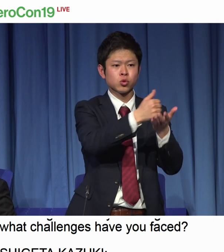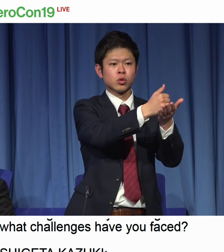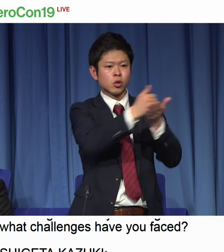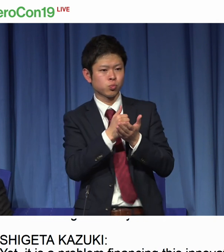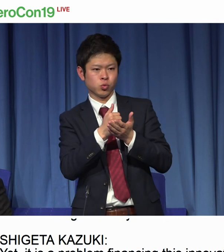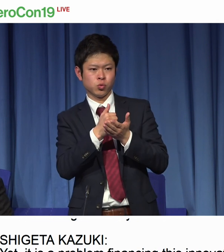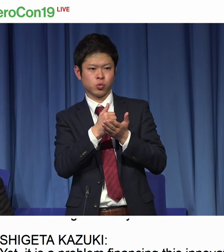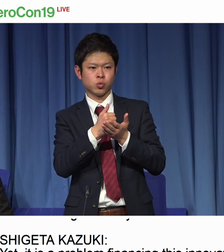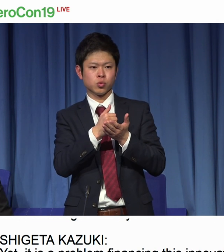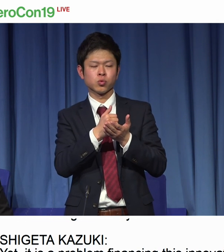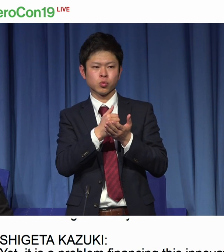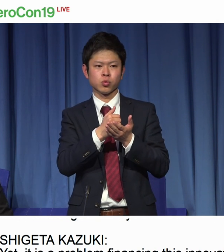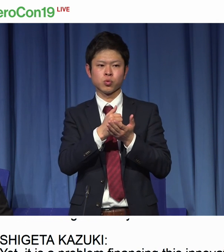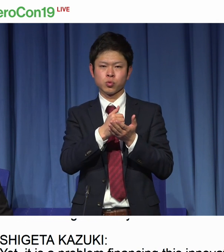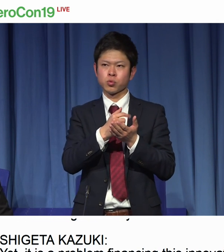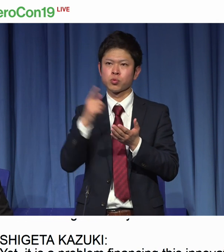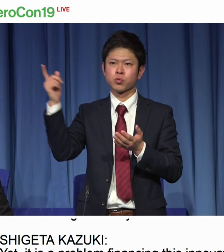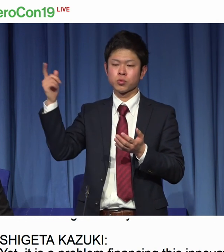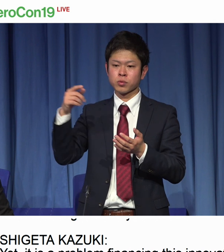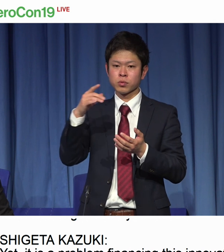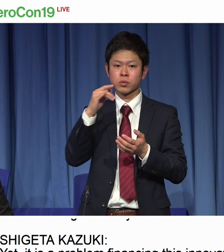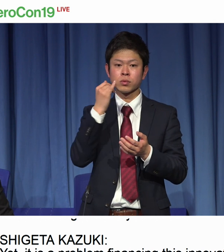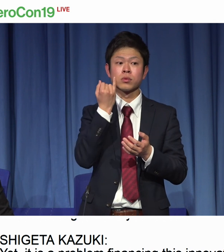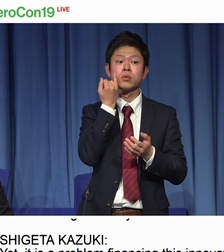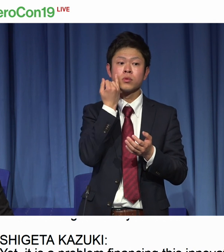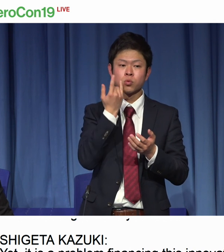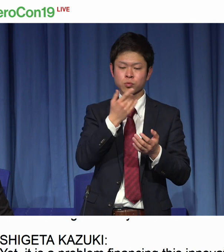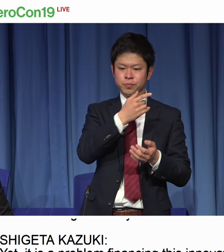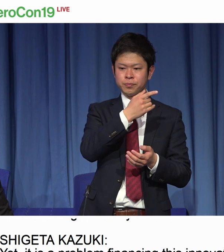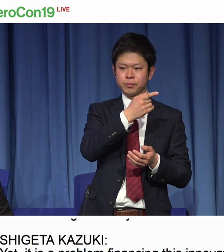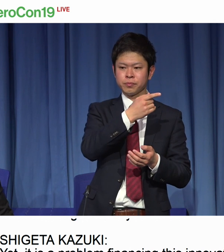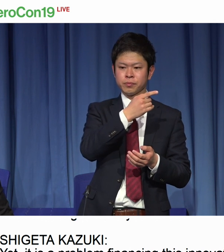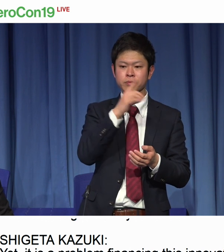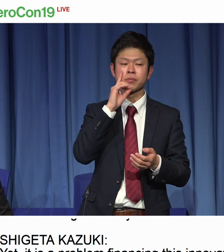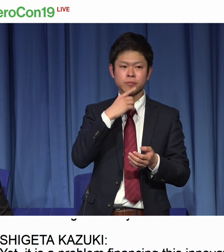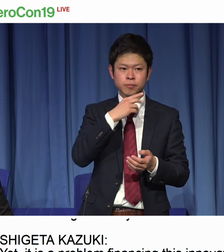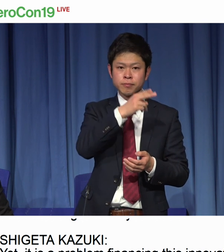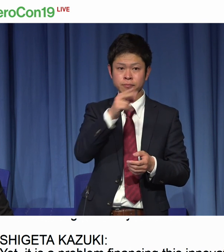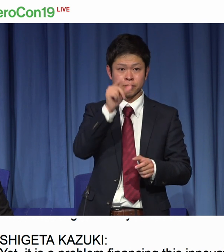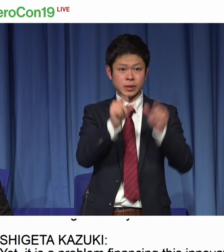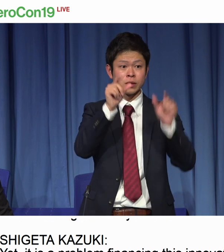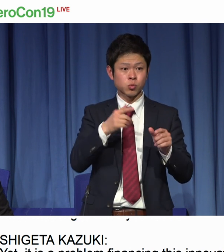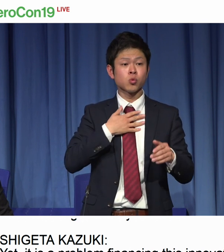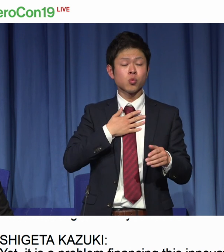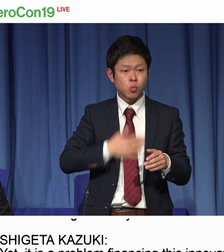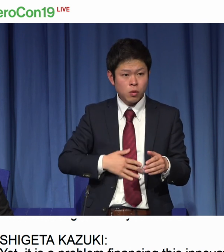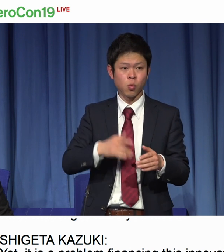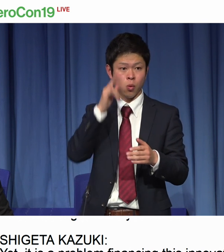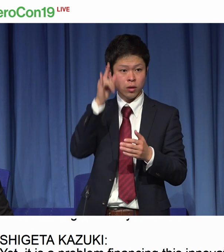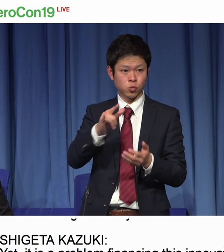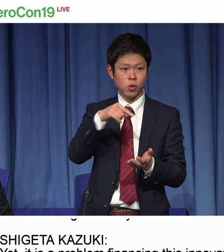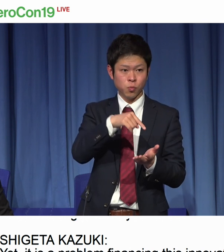And we try to fund and support the deaf people to buy it.